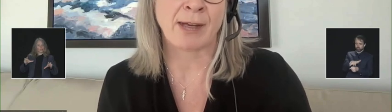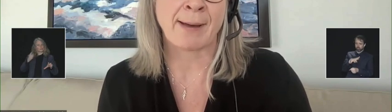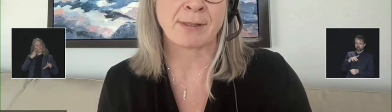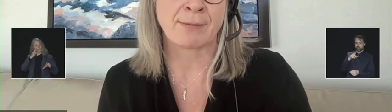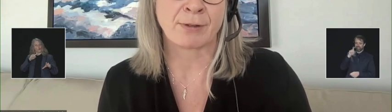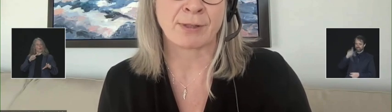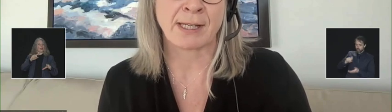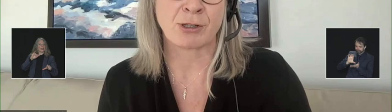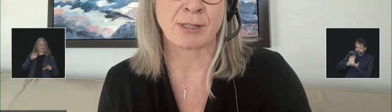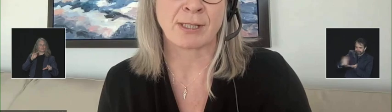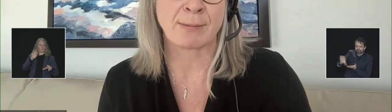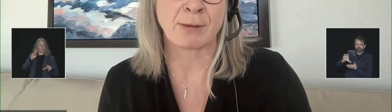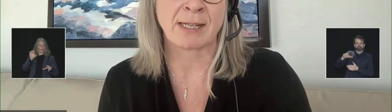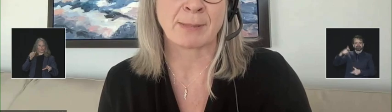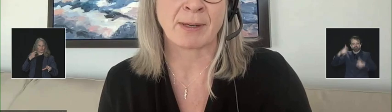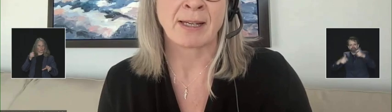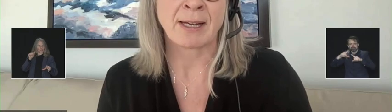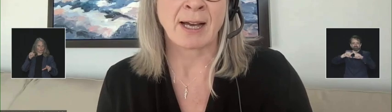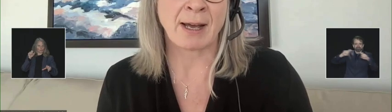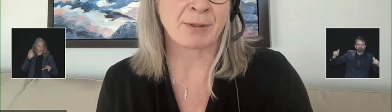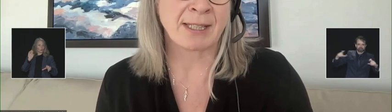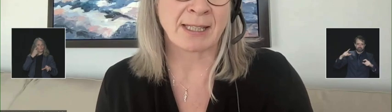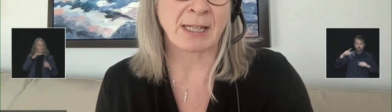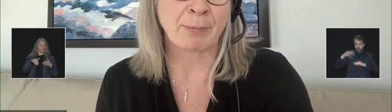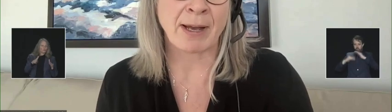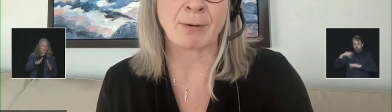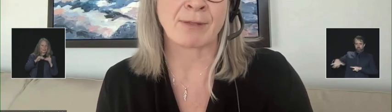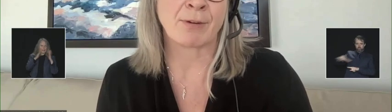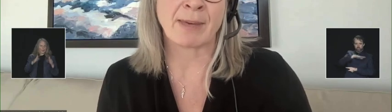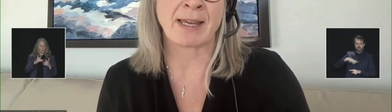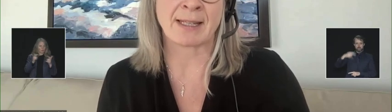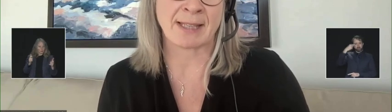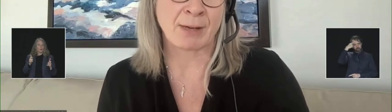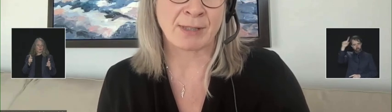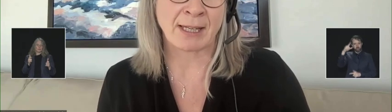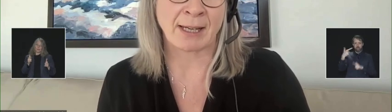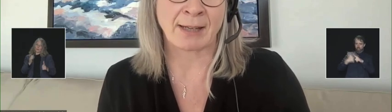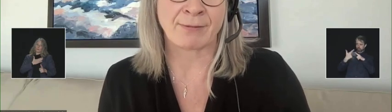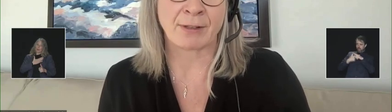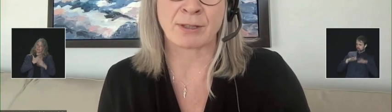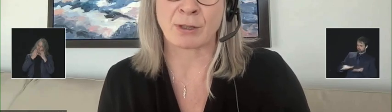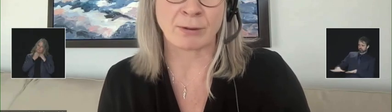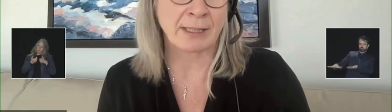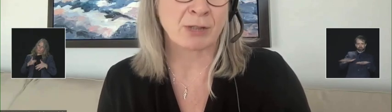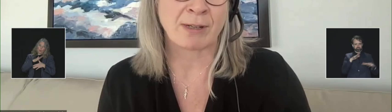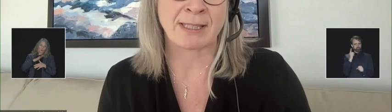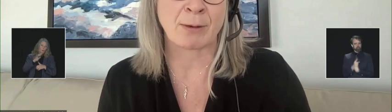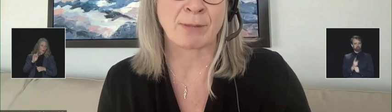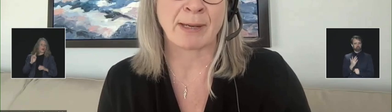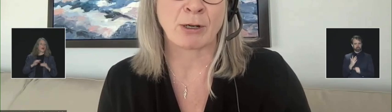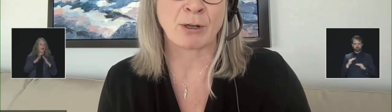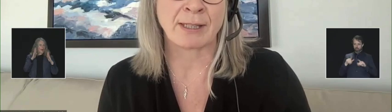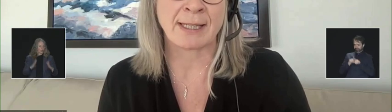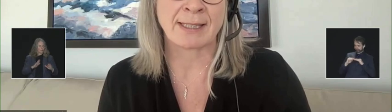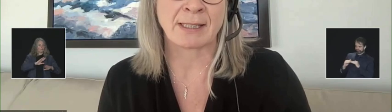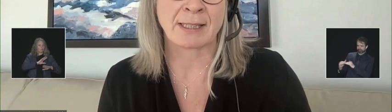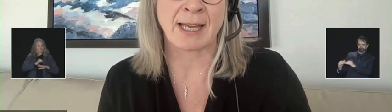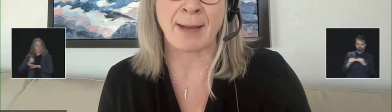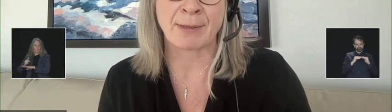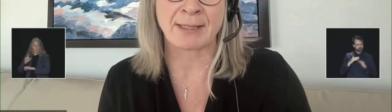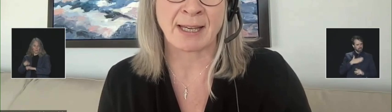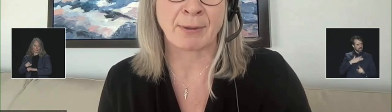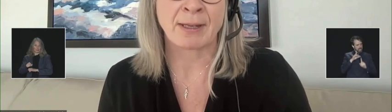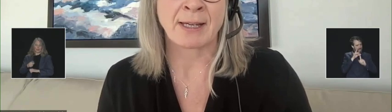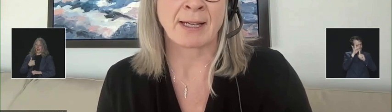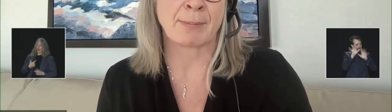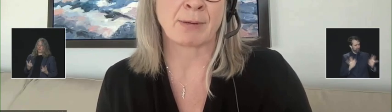infrastructure gaps on First Nations communities. But I will say that a priority for me is housing. I have certainly stressed that with my colleagues at